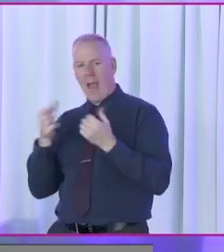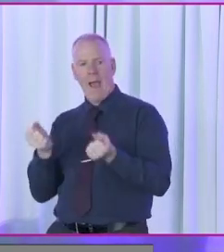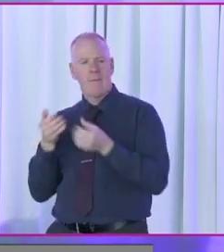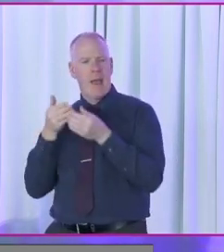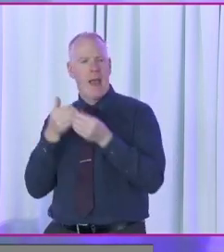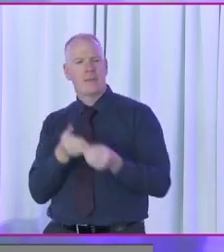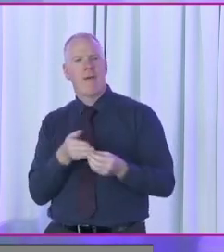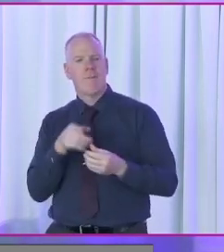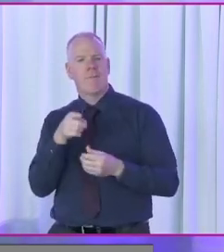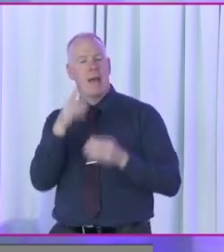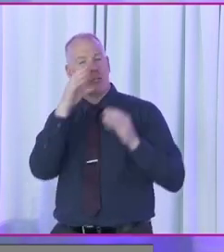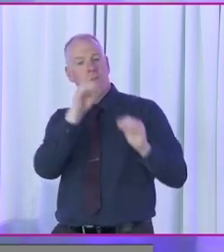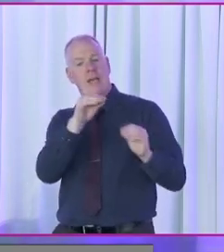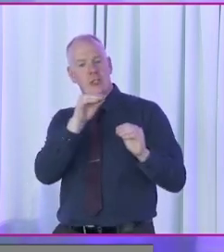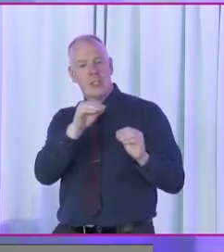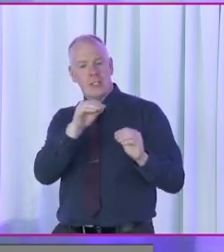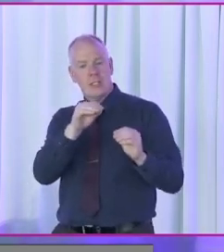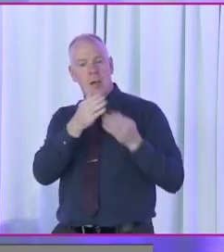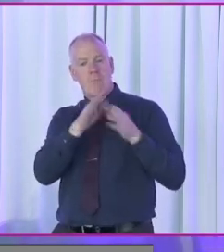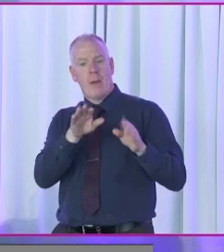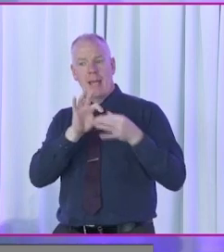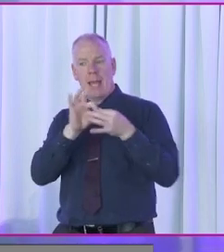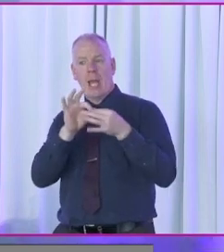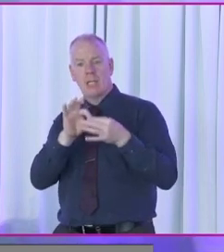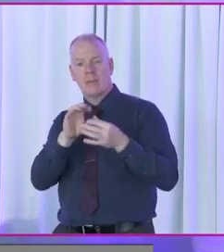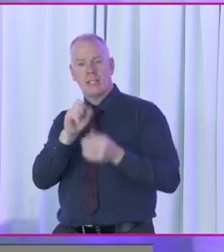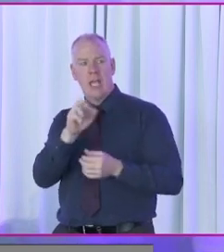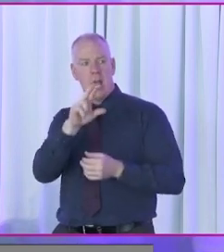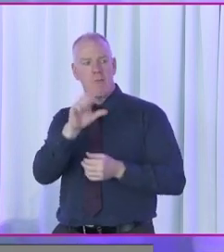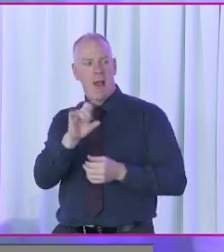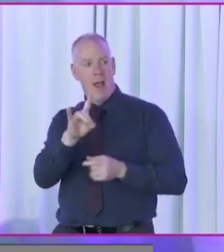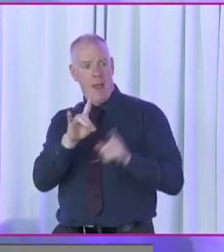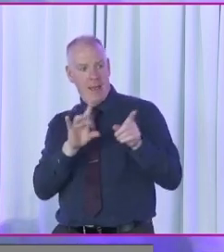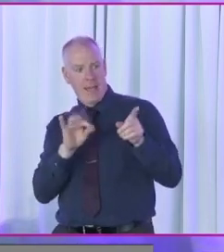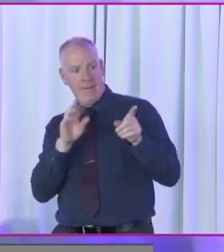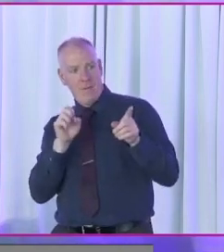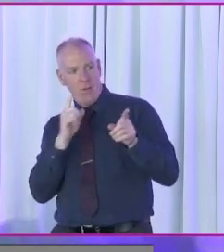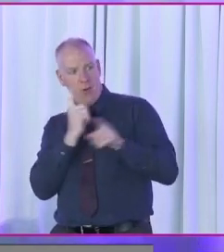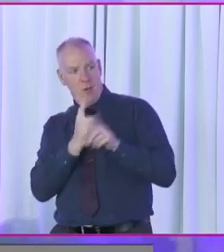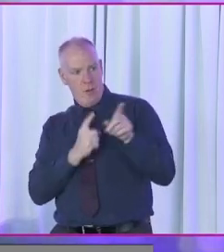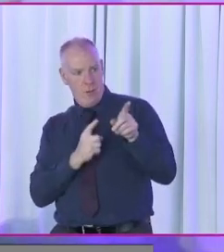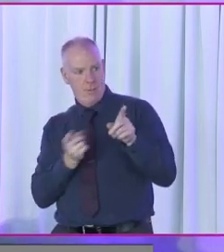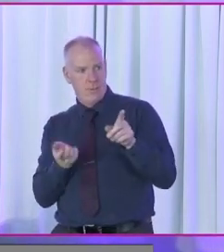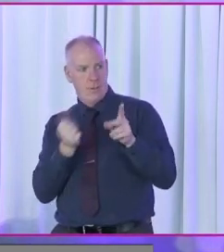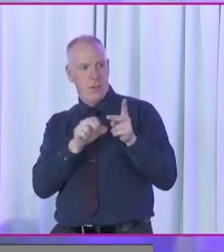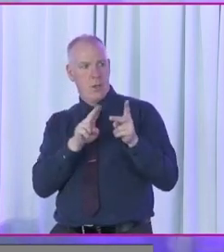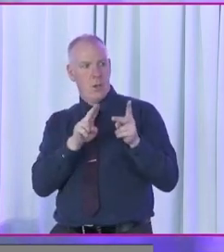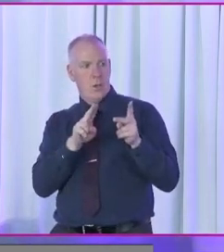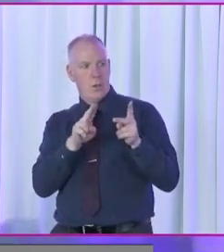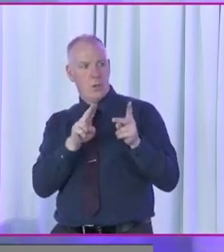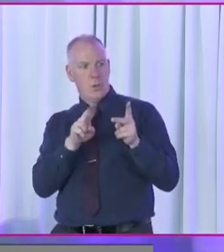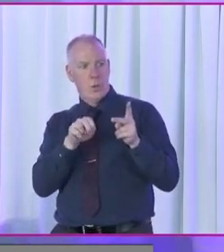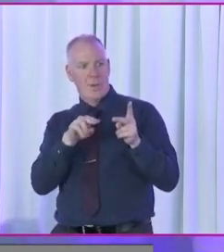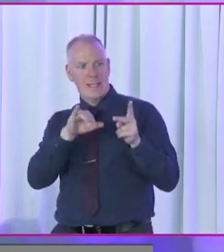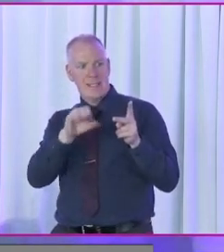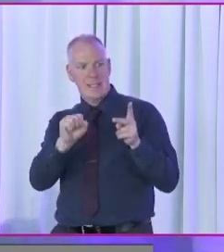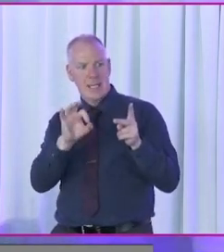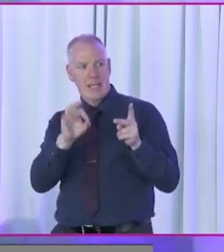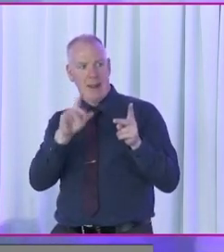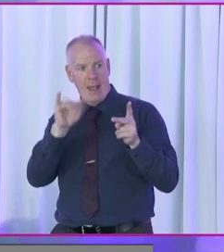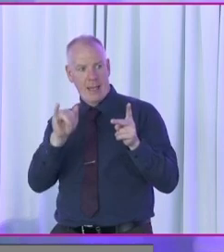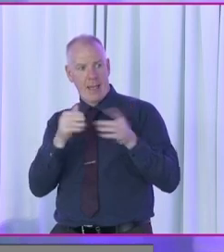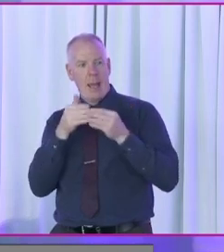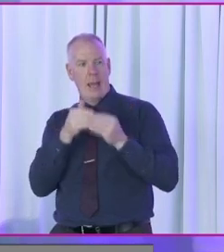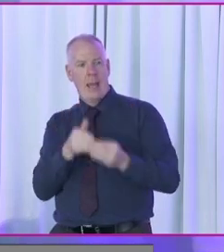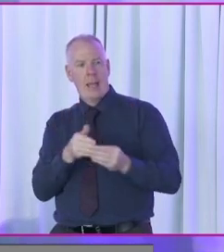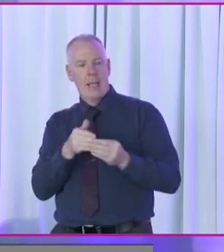education and public engagement, Sarah Keaveney here. We have Eunice Delaney, who will be head